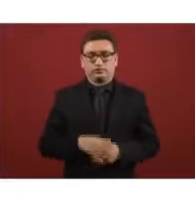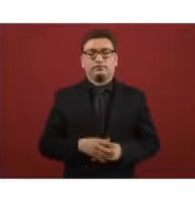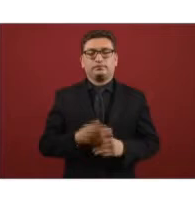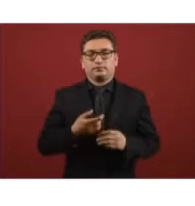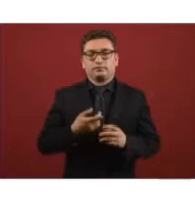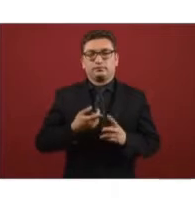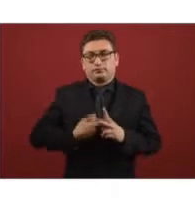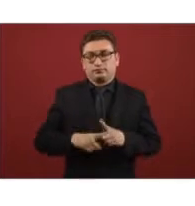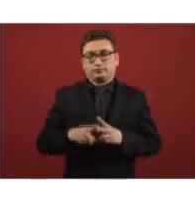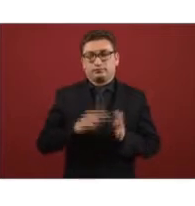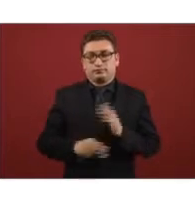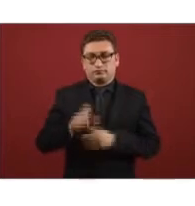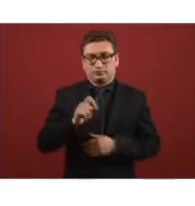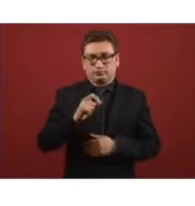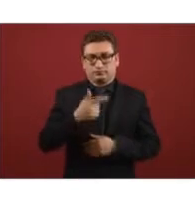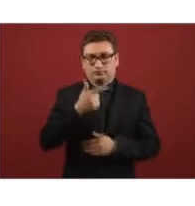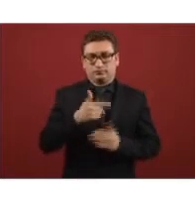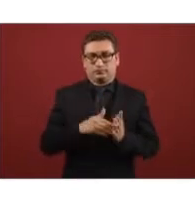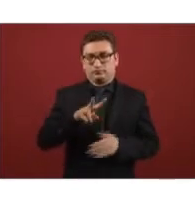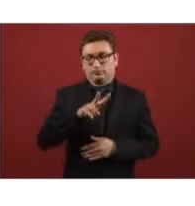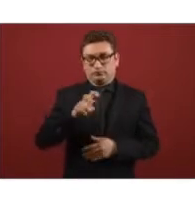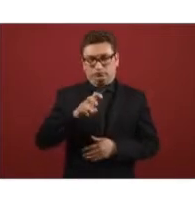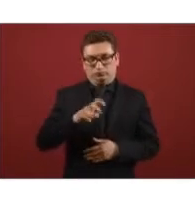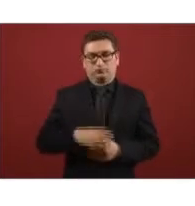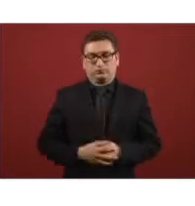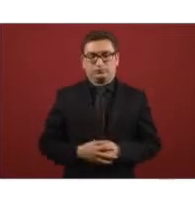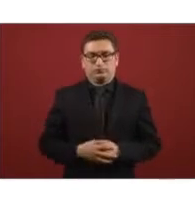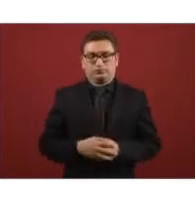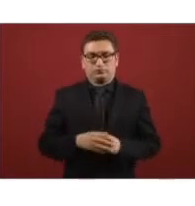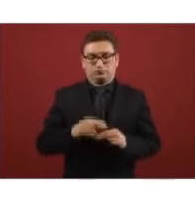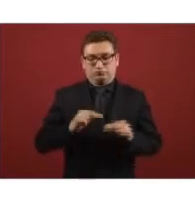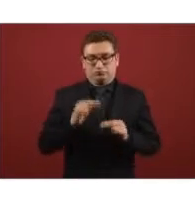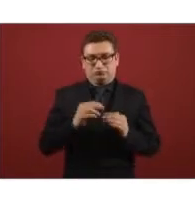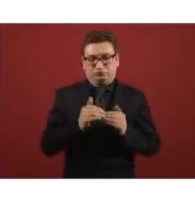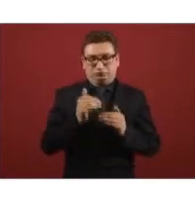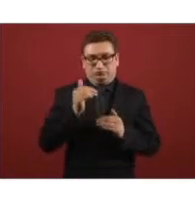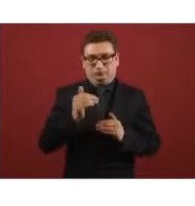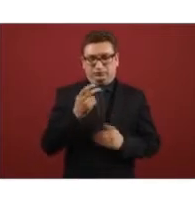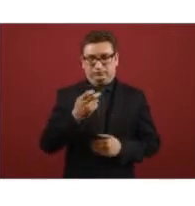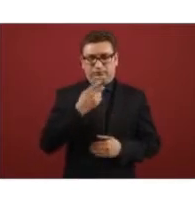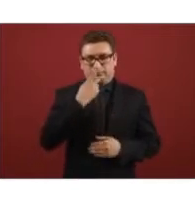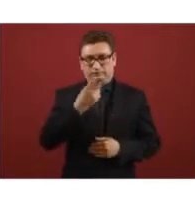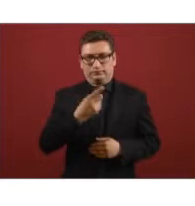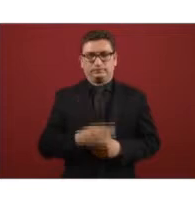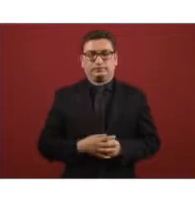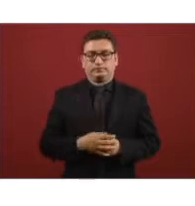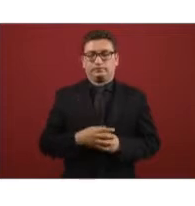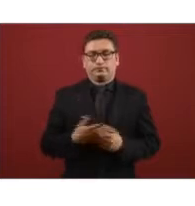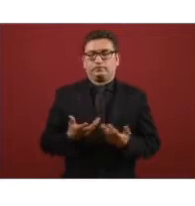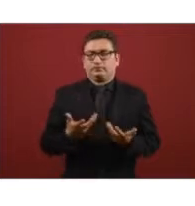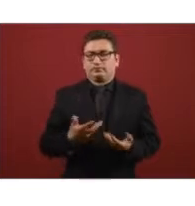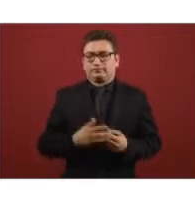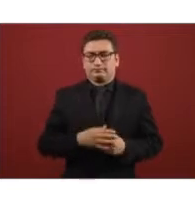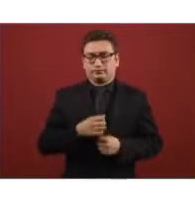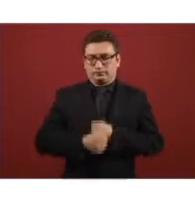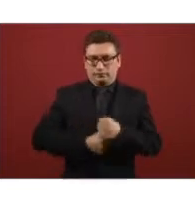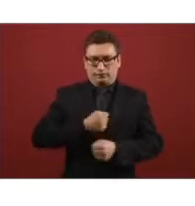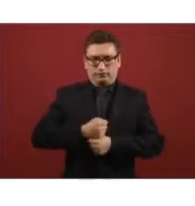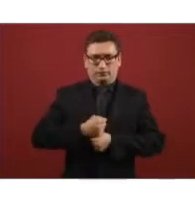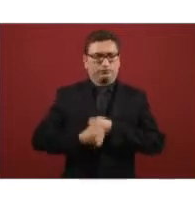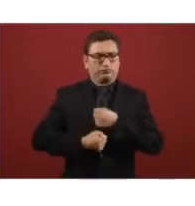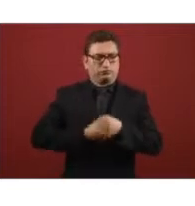and in 2020 we'll be at 7.2